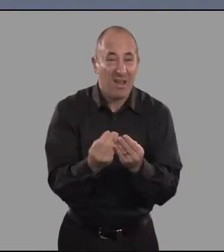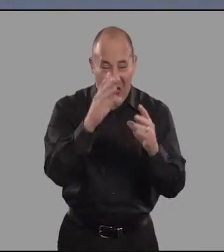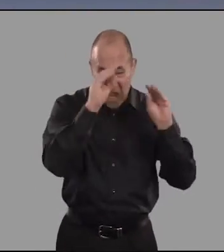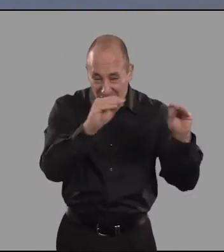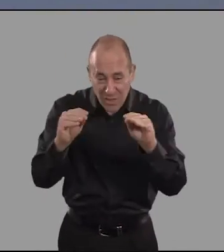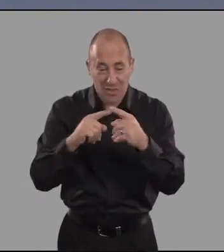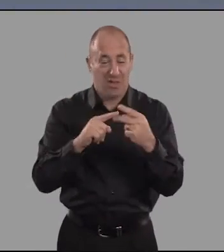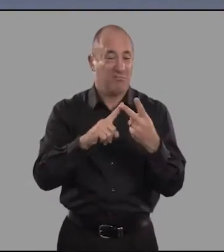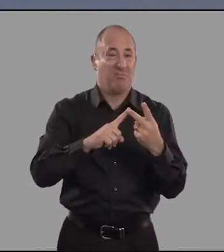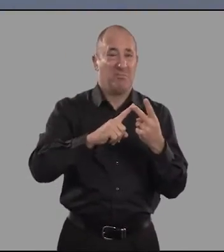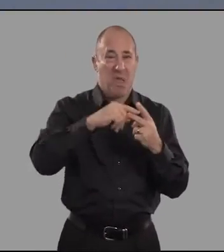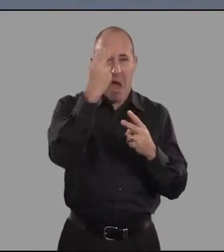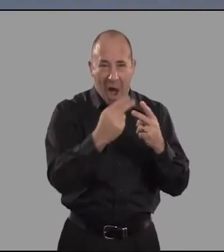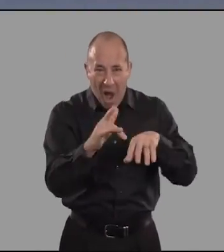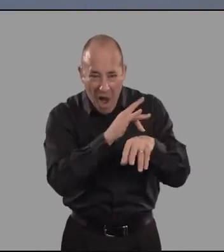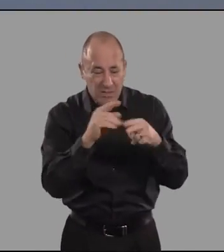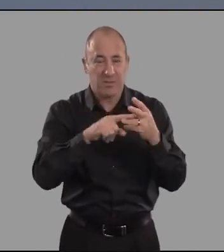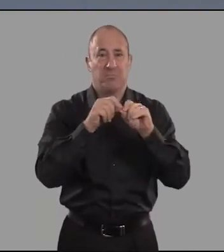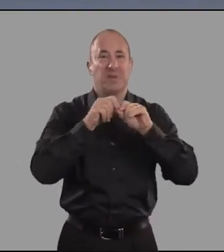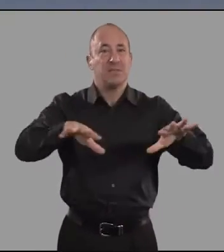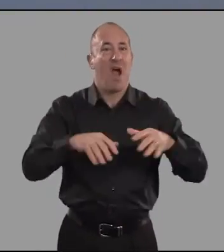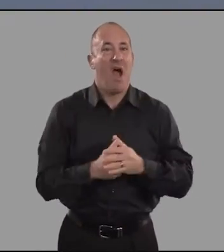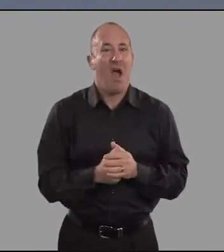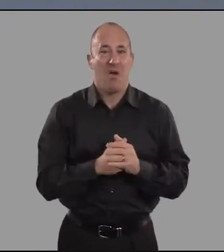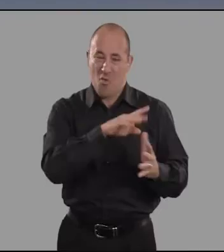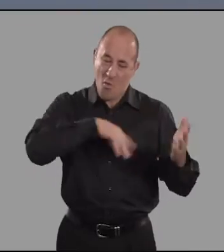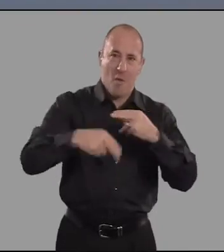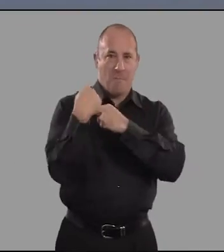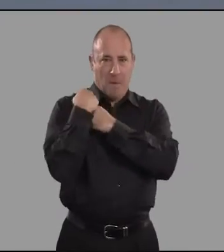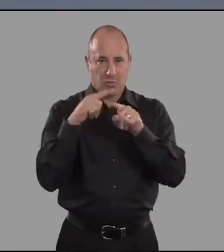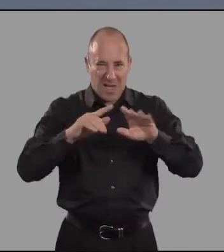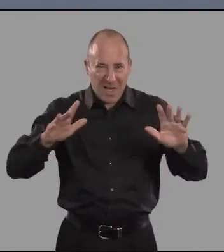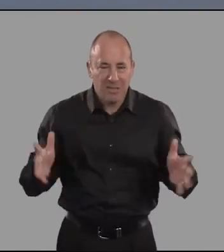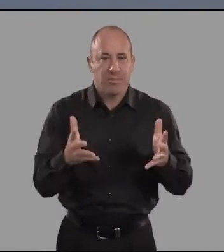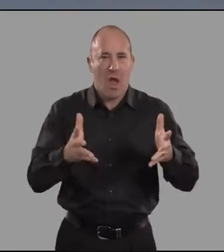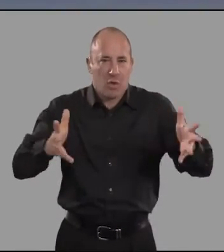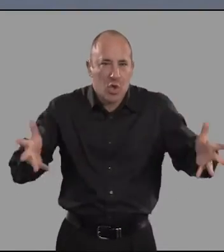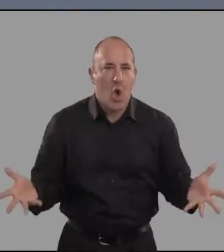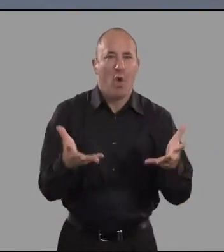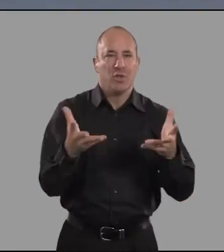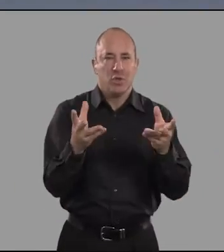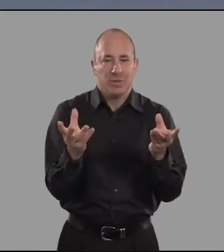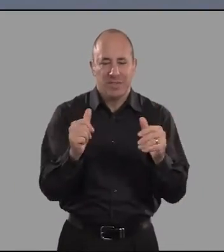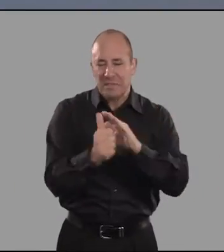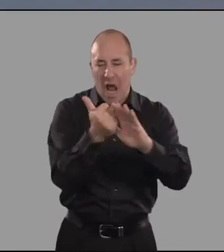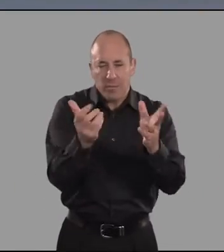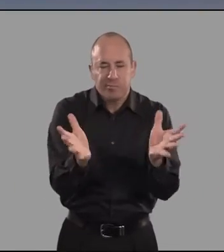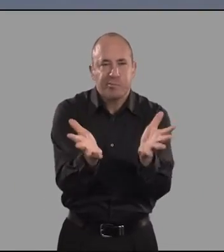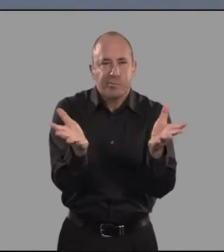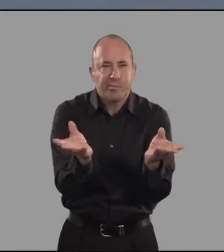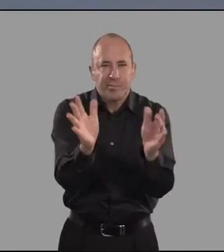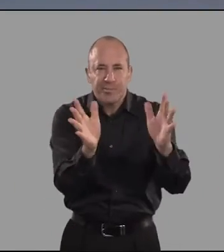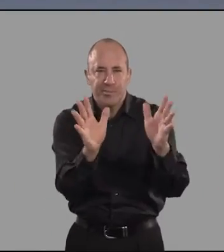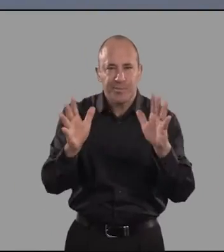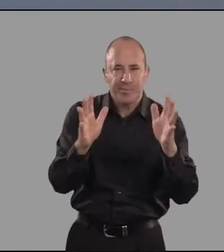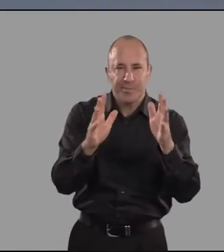whole ecology, education, arts, and media, a responsibility to inspire, encourage, and nurture